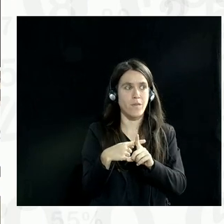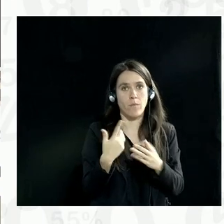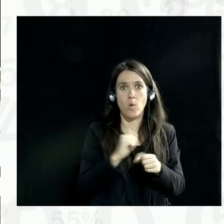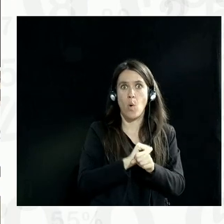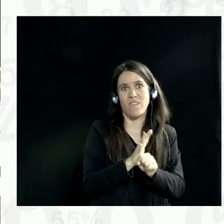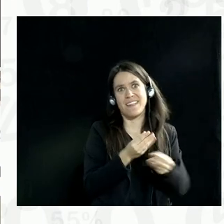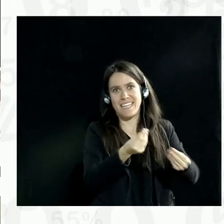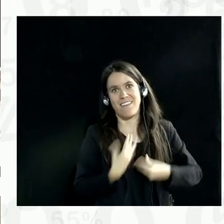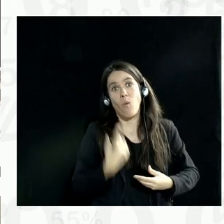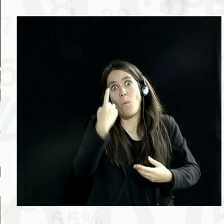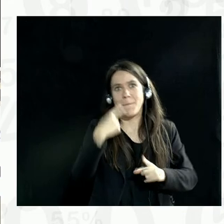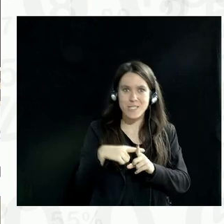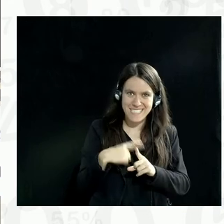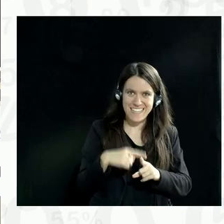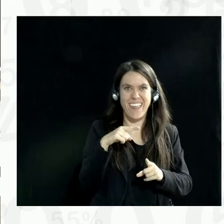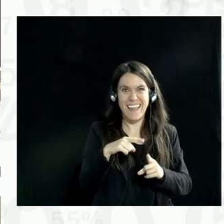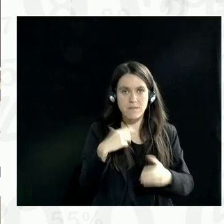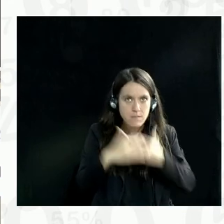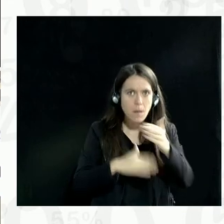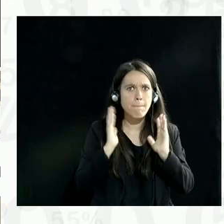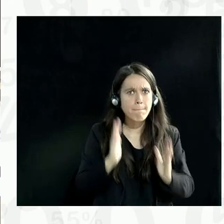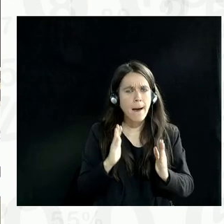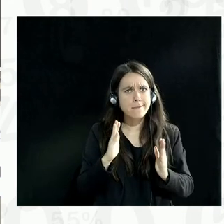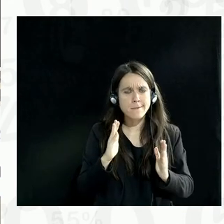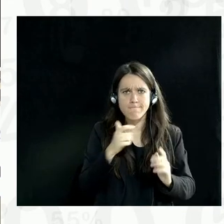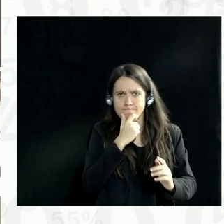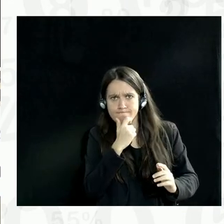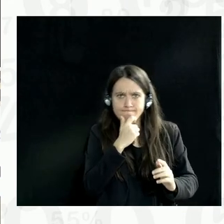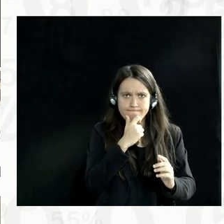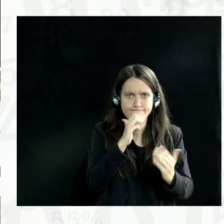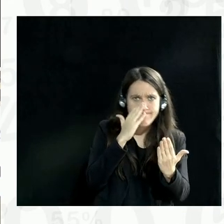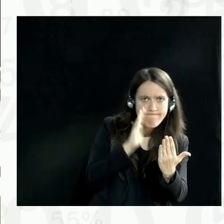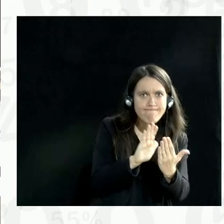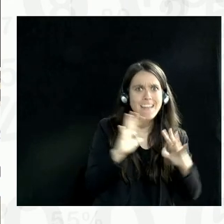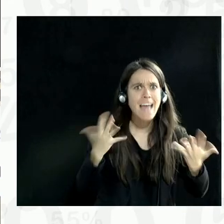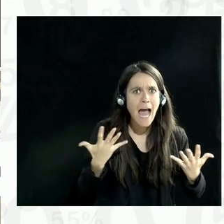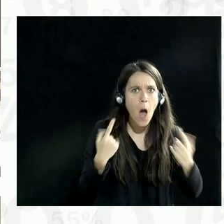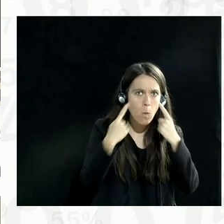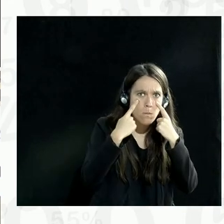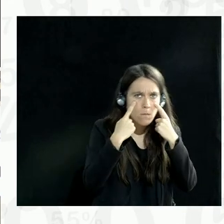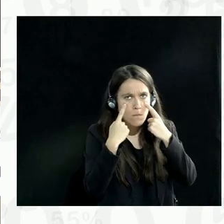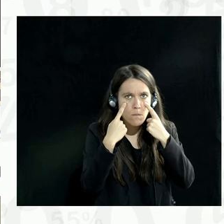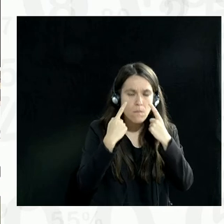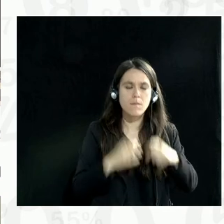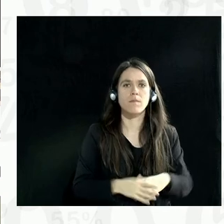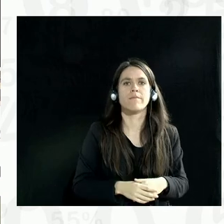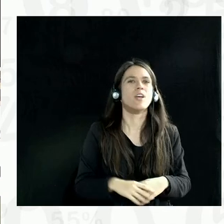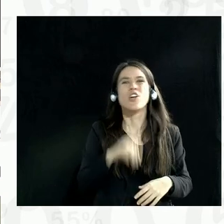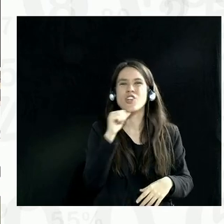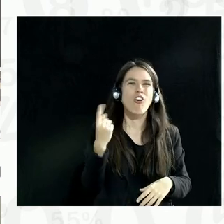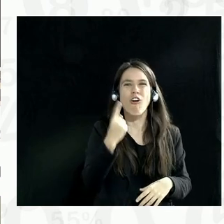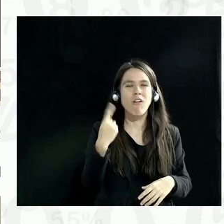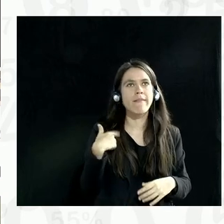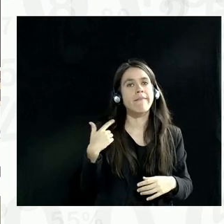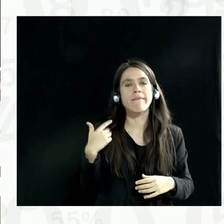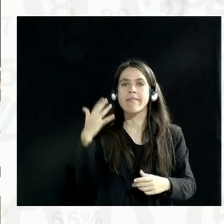pandemic, that we need to tackle right now our own weaknesses. It's not only about data. It's